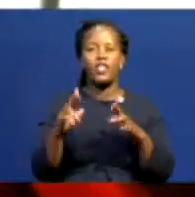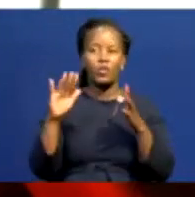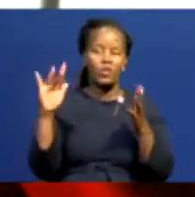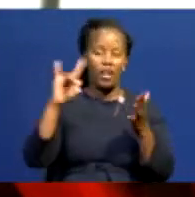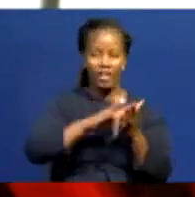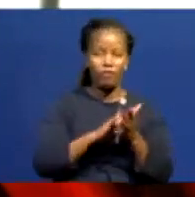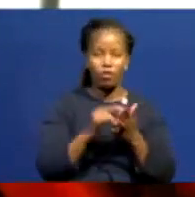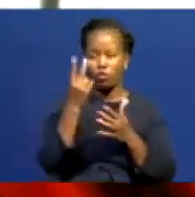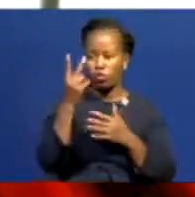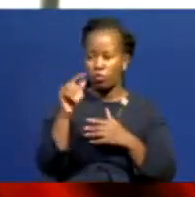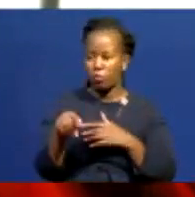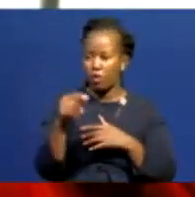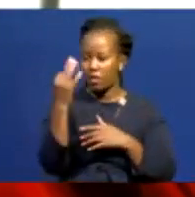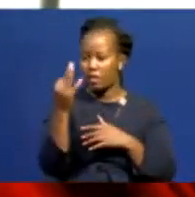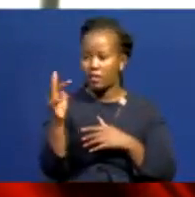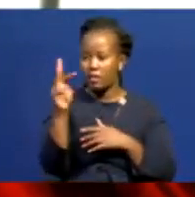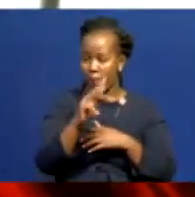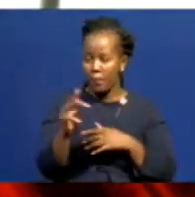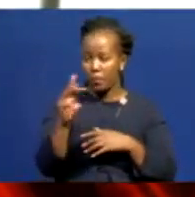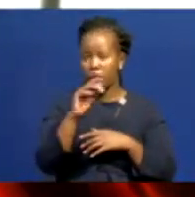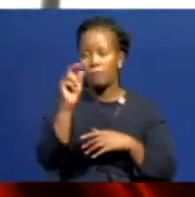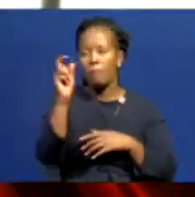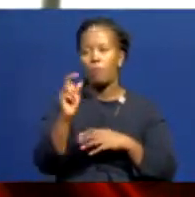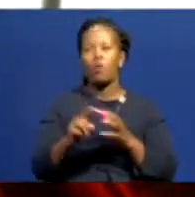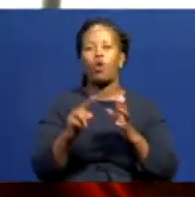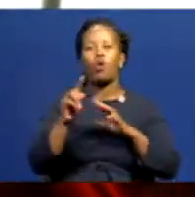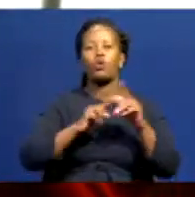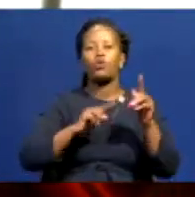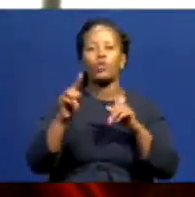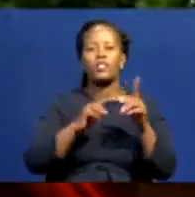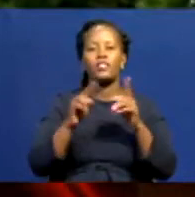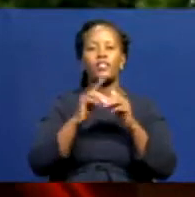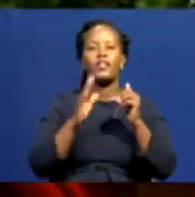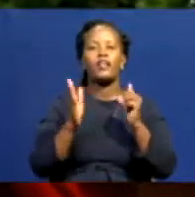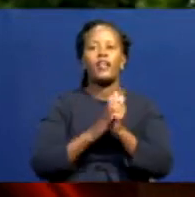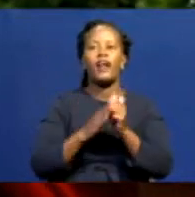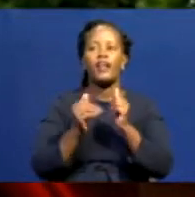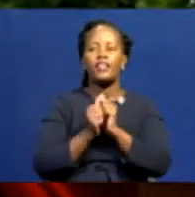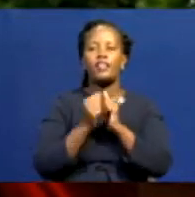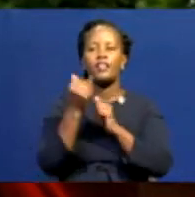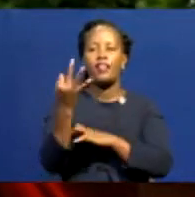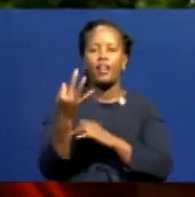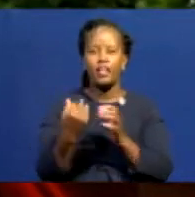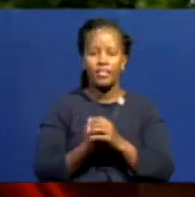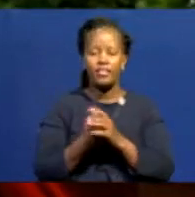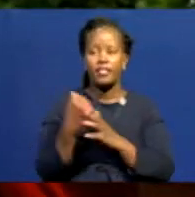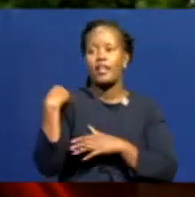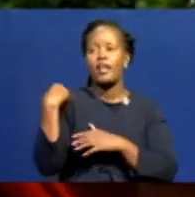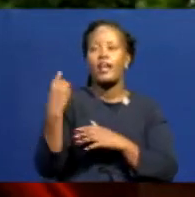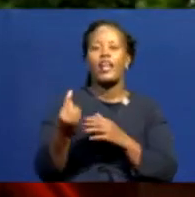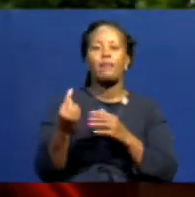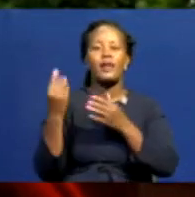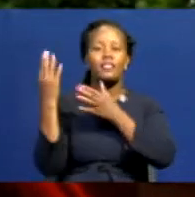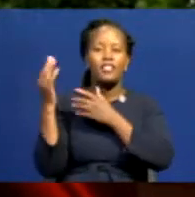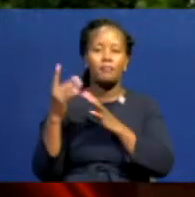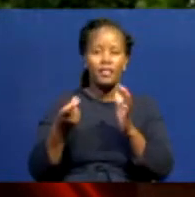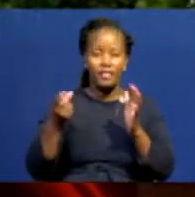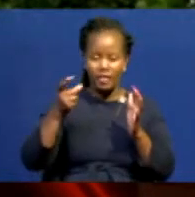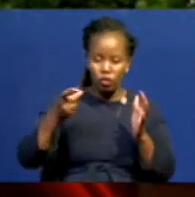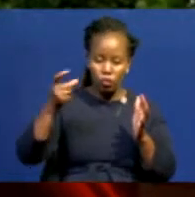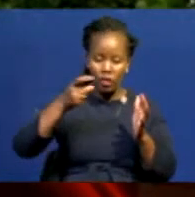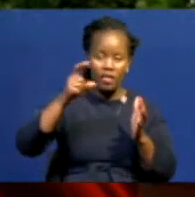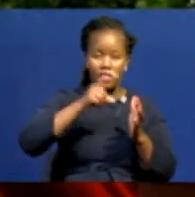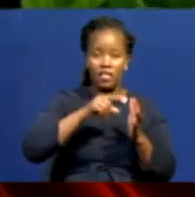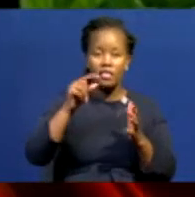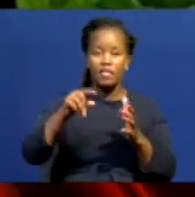million visitors with local tourists standing at 913,000. The numbers are expected to considerably increase this year